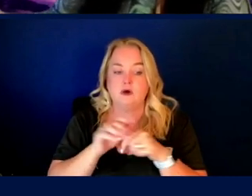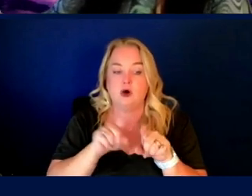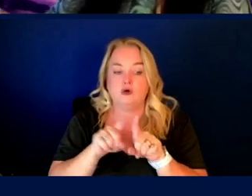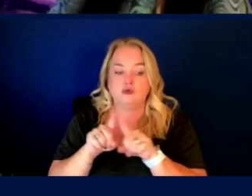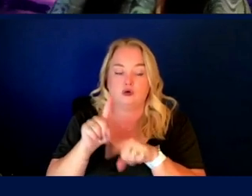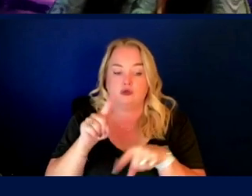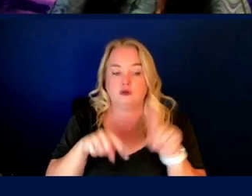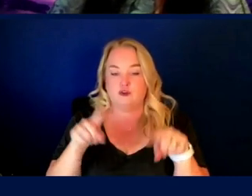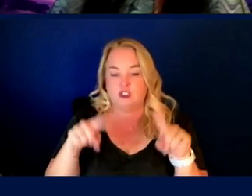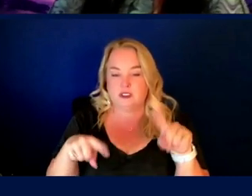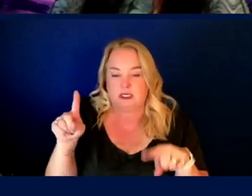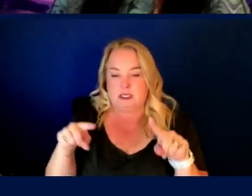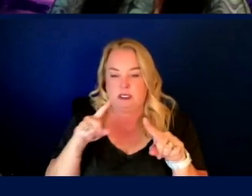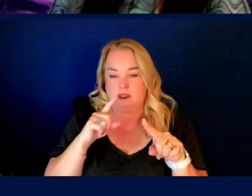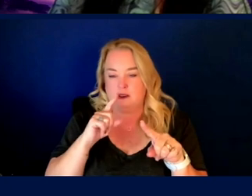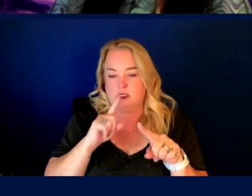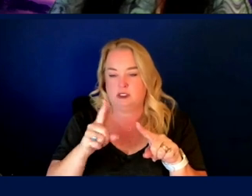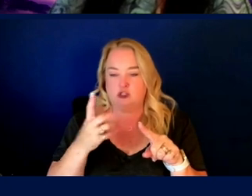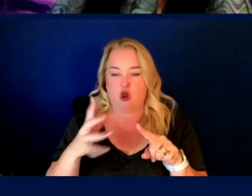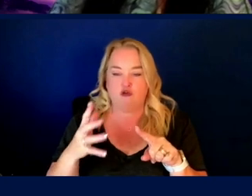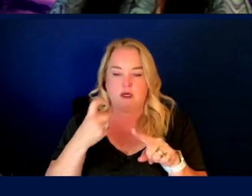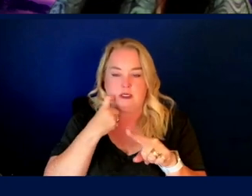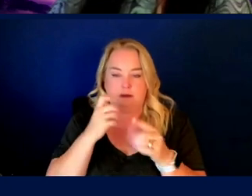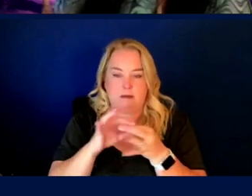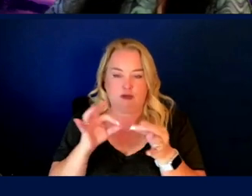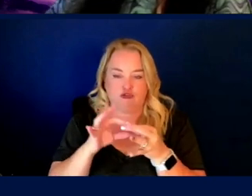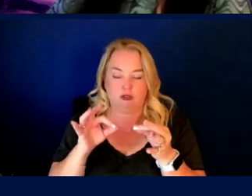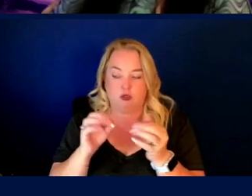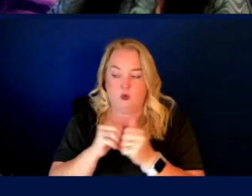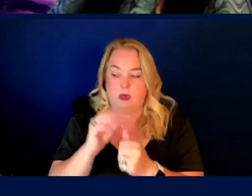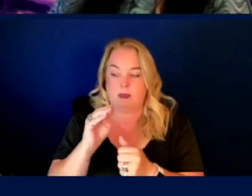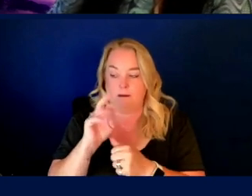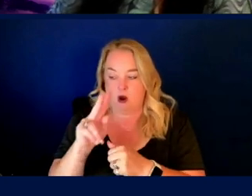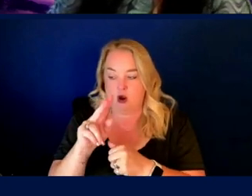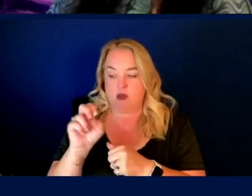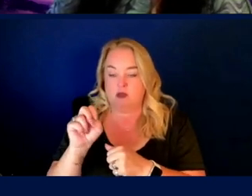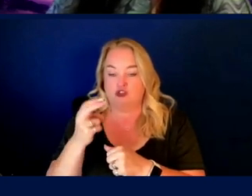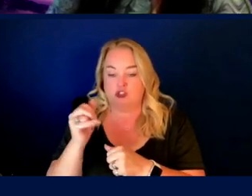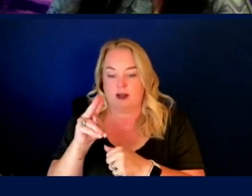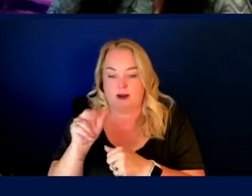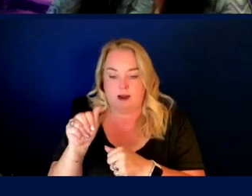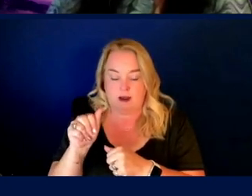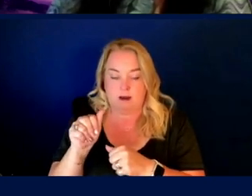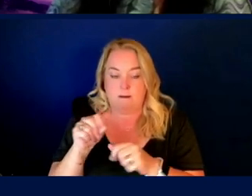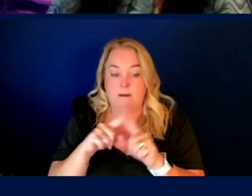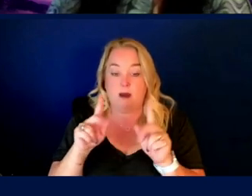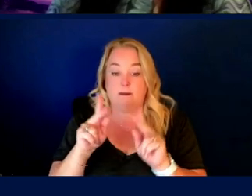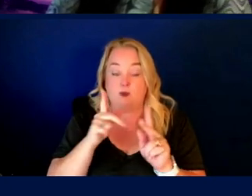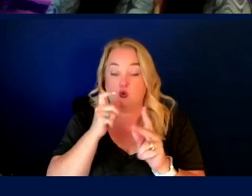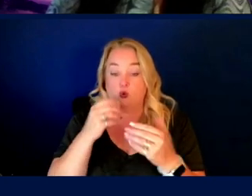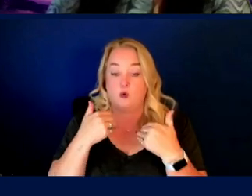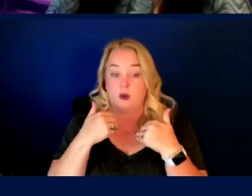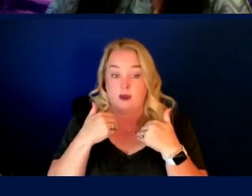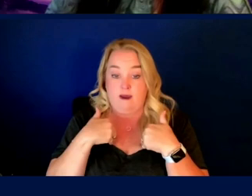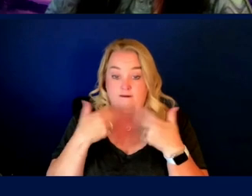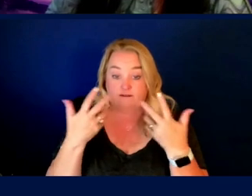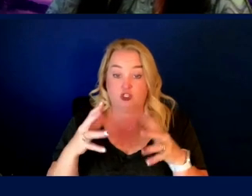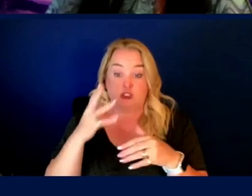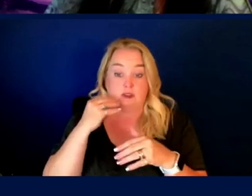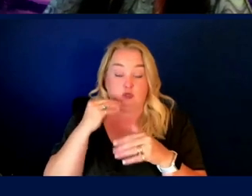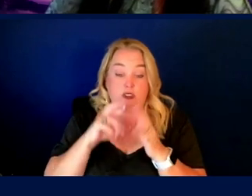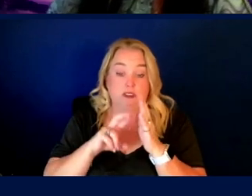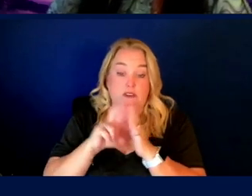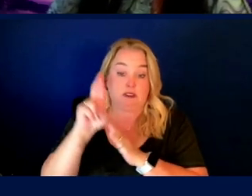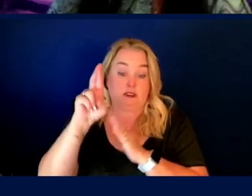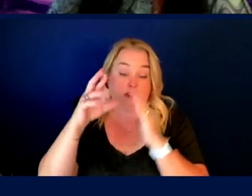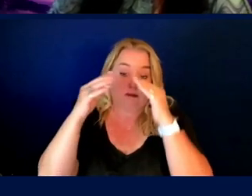diversity as has been brought up, uh, by Mark and Shana, just the types of folks who have, uh, gone to space before and